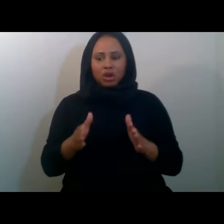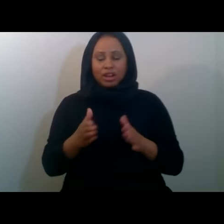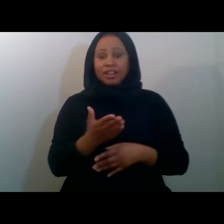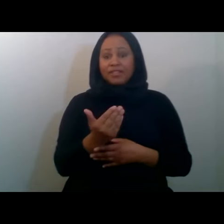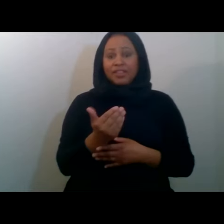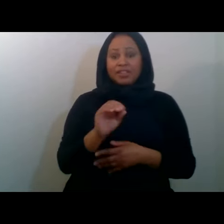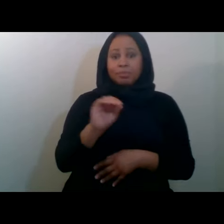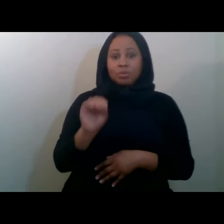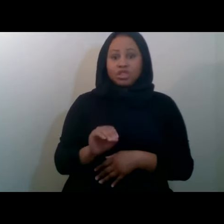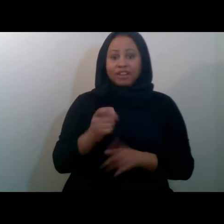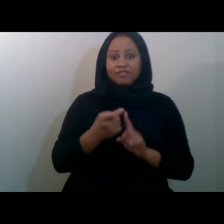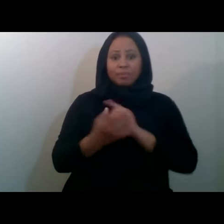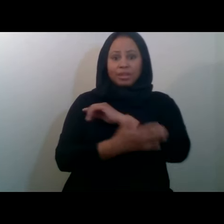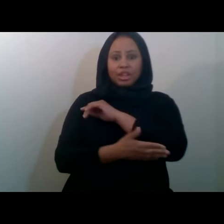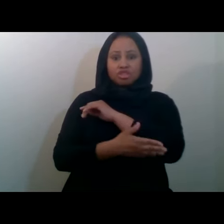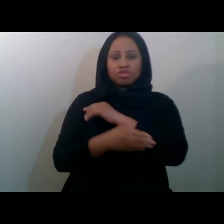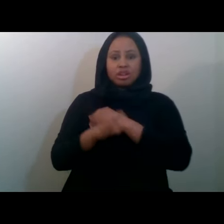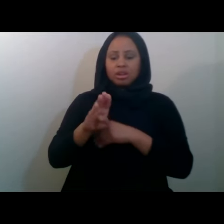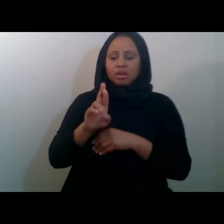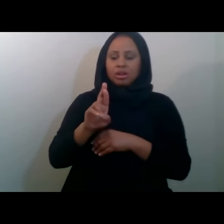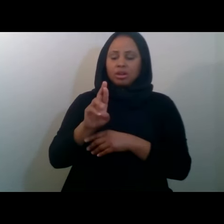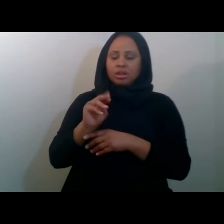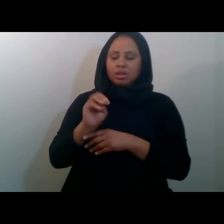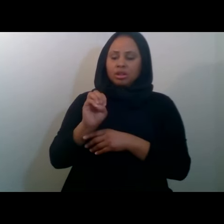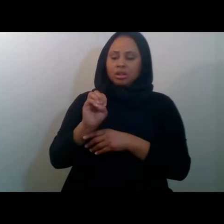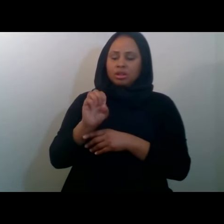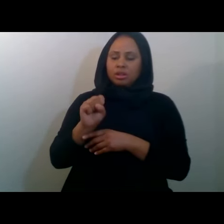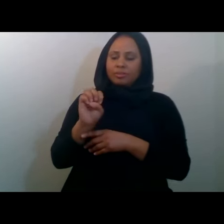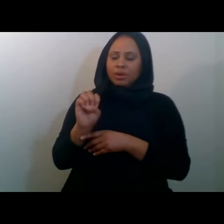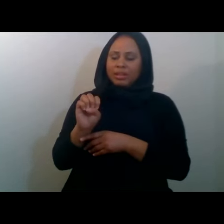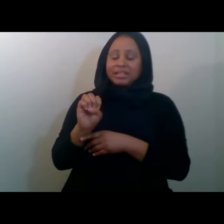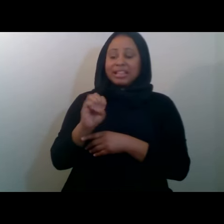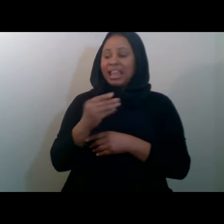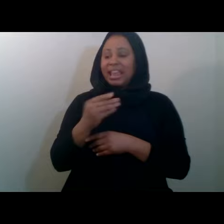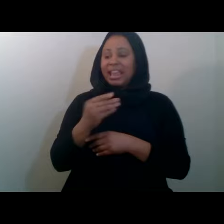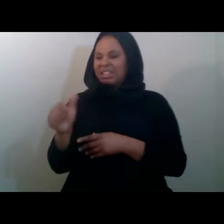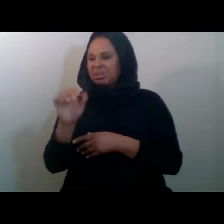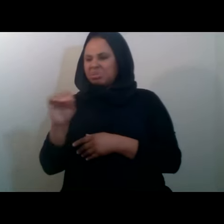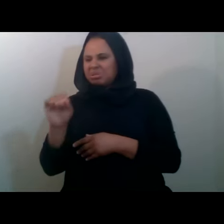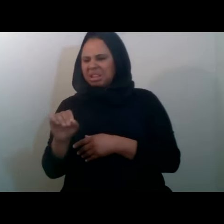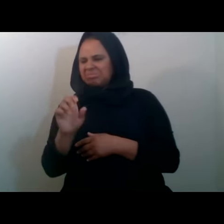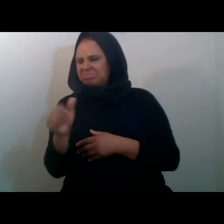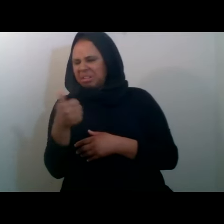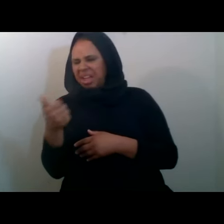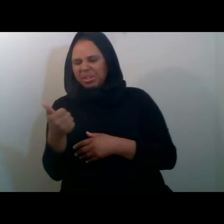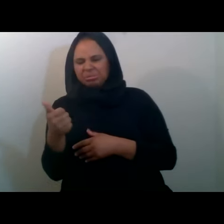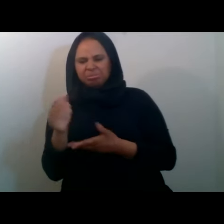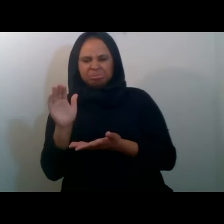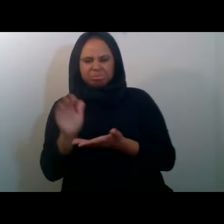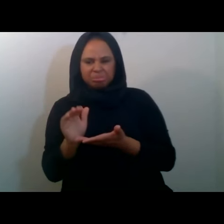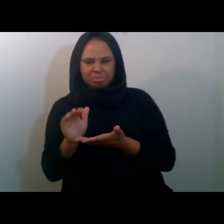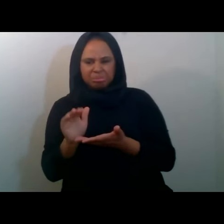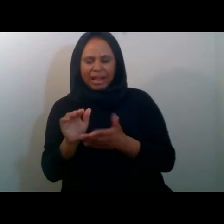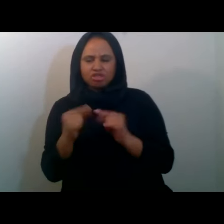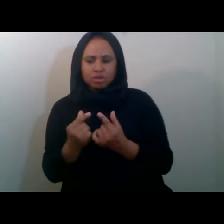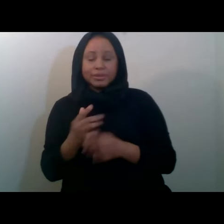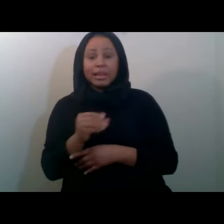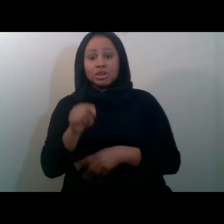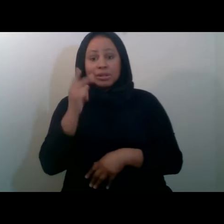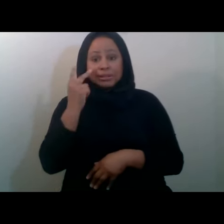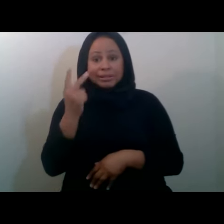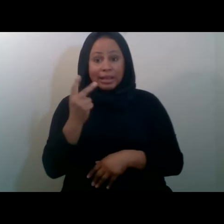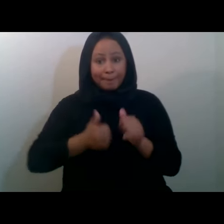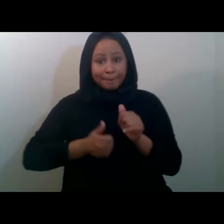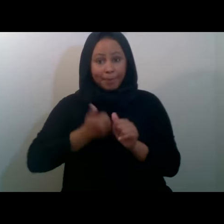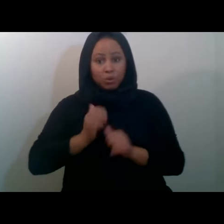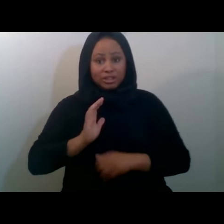Burmese, and then the rest of our percentages go through other minor groups. So, as you can see, the majority of